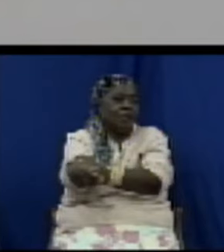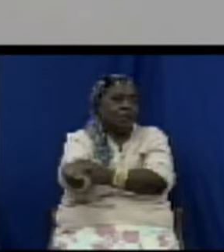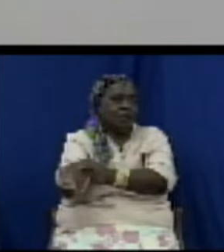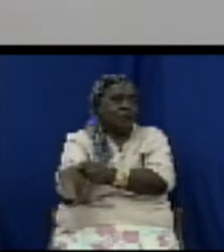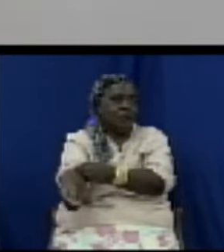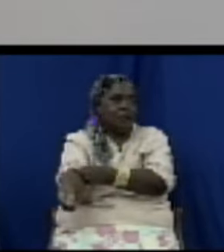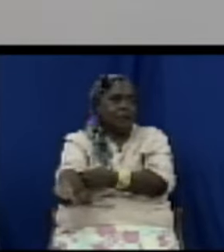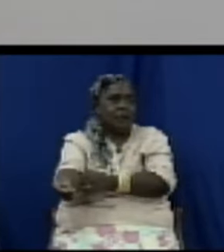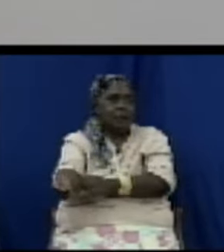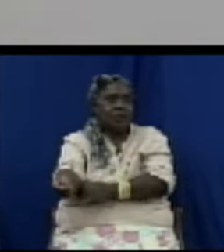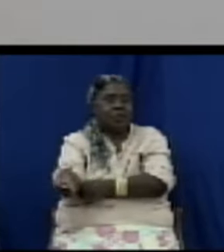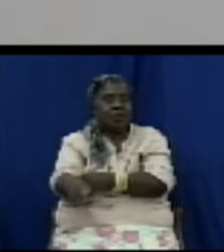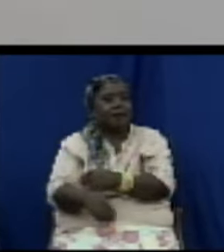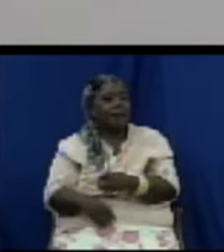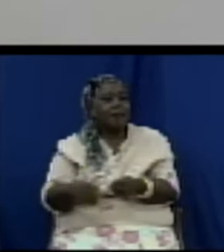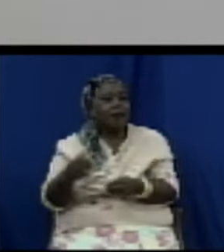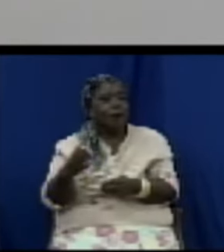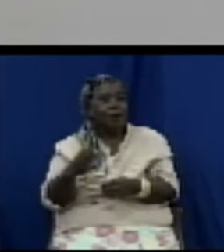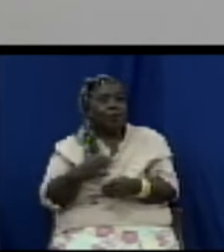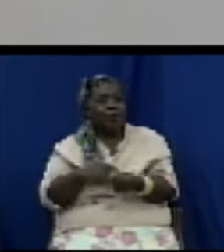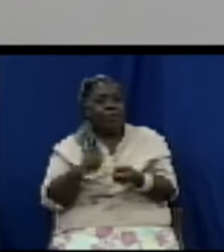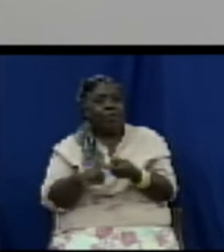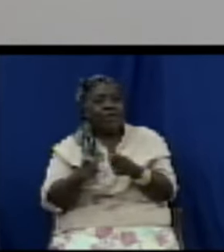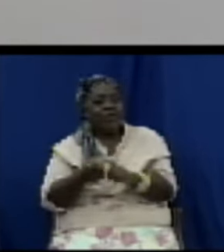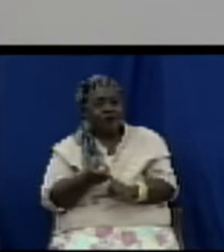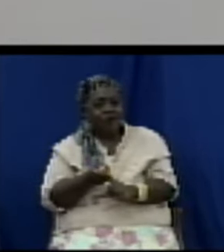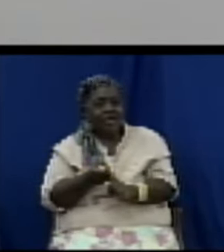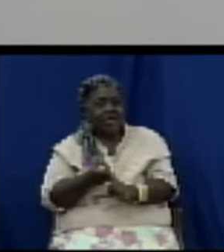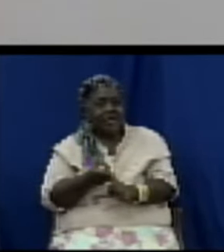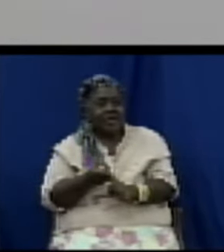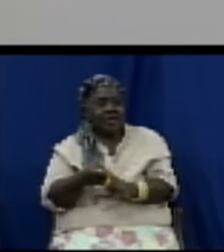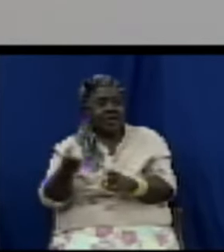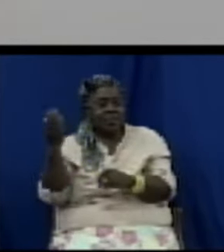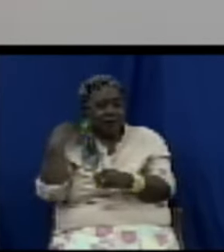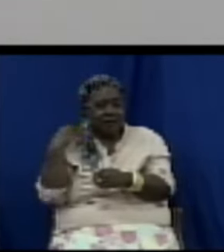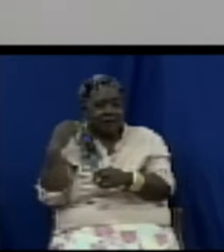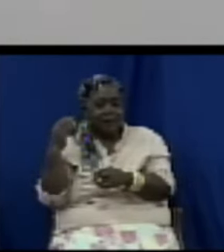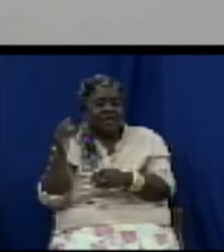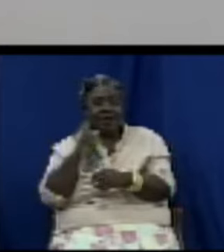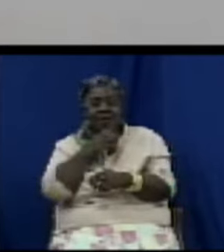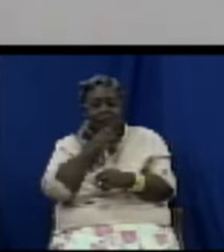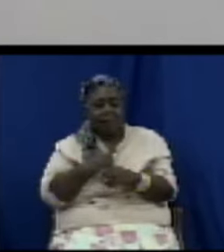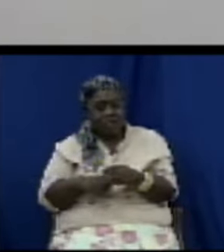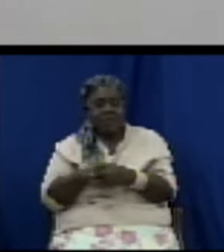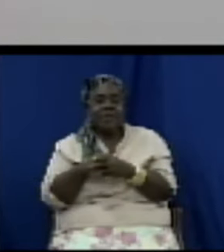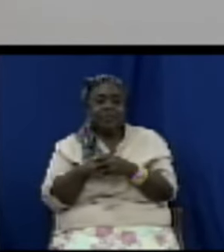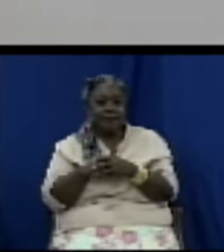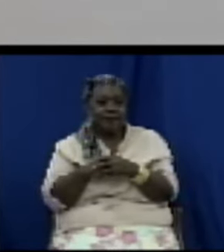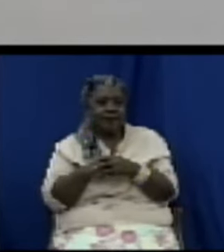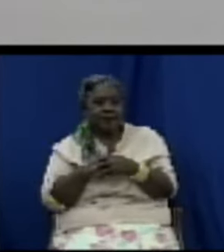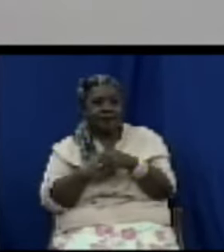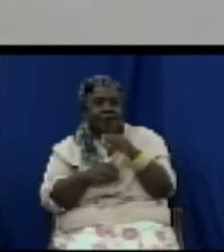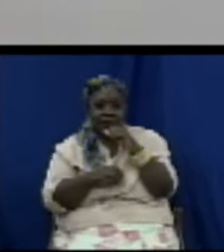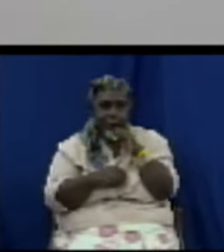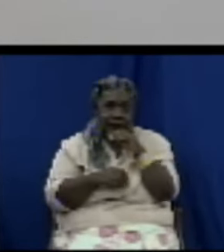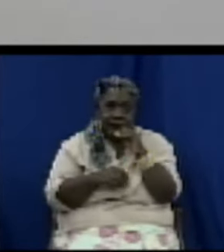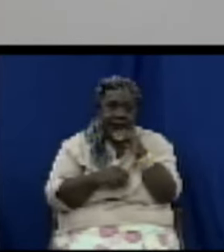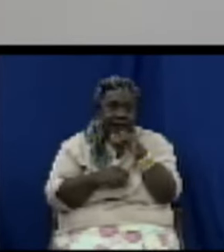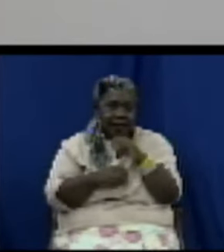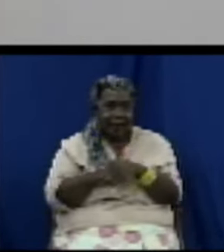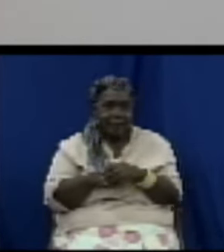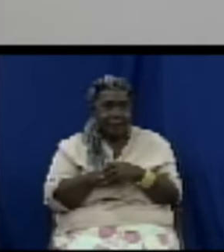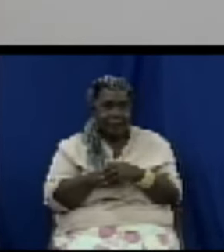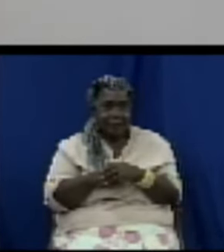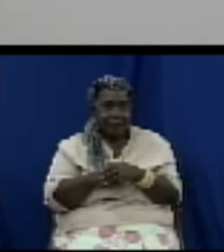a bike for Christmas and it's just a coincidence that Christmas is on its way a great